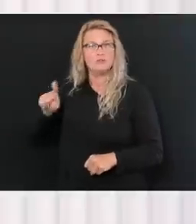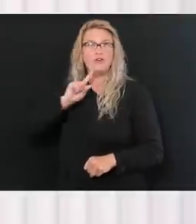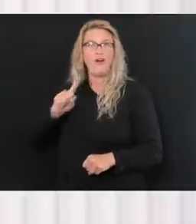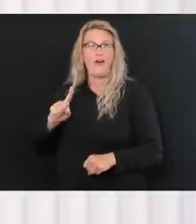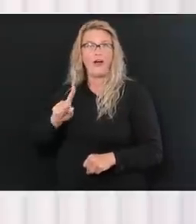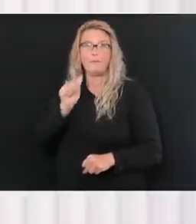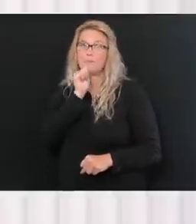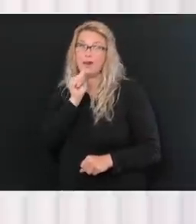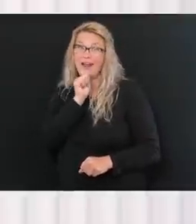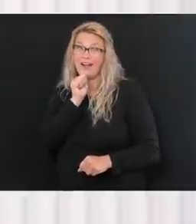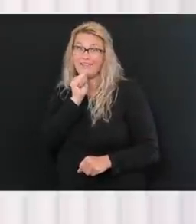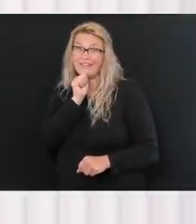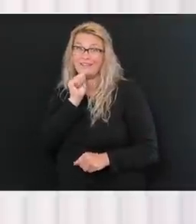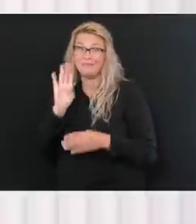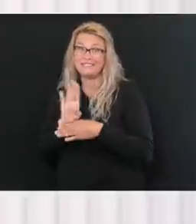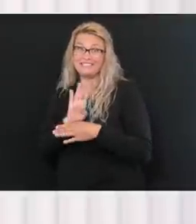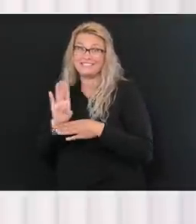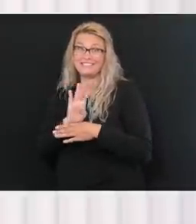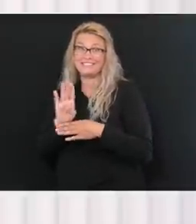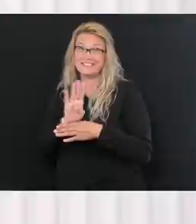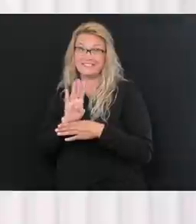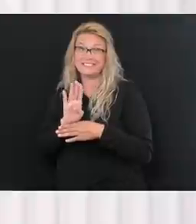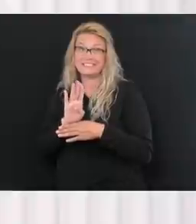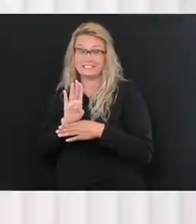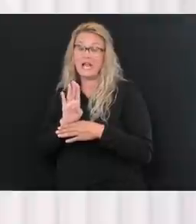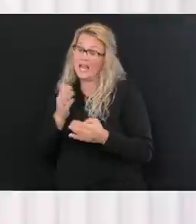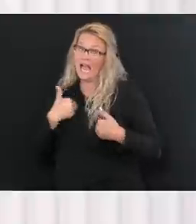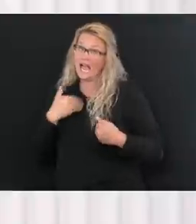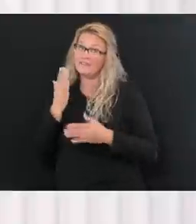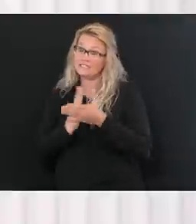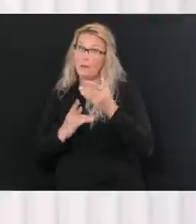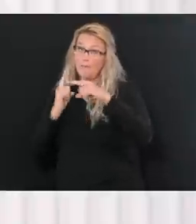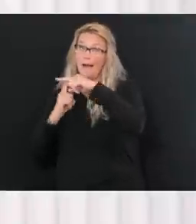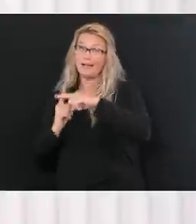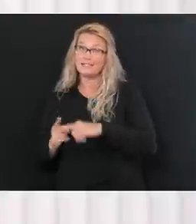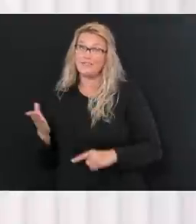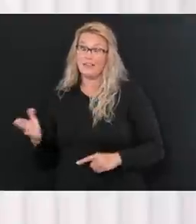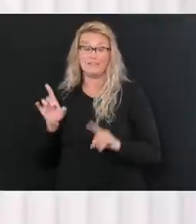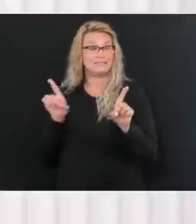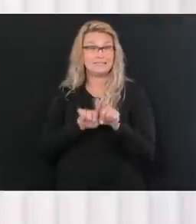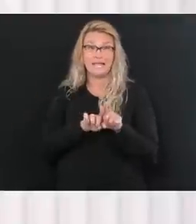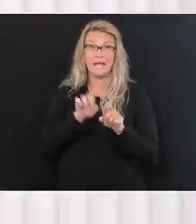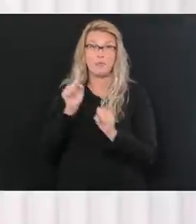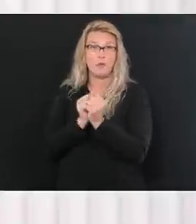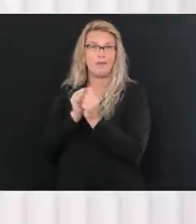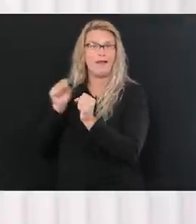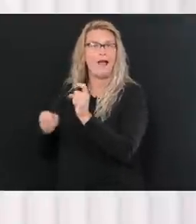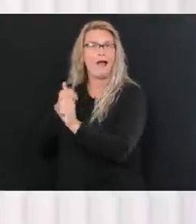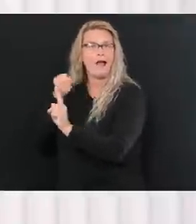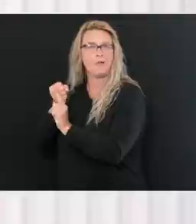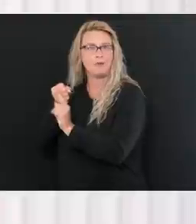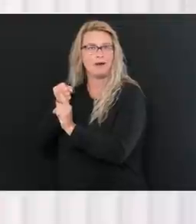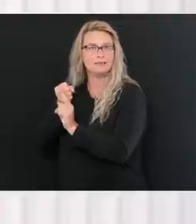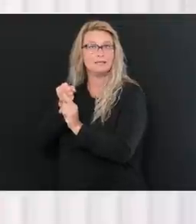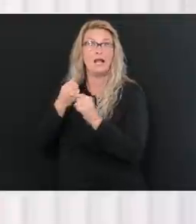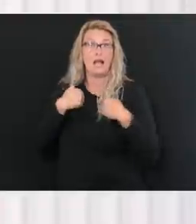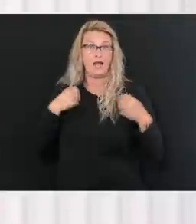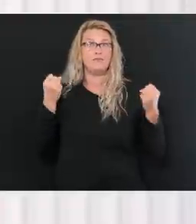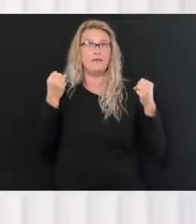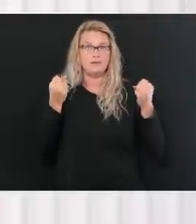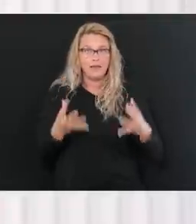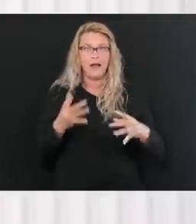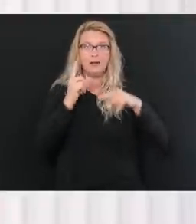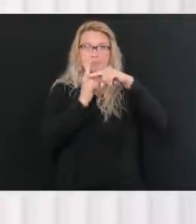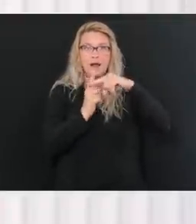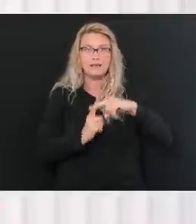Uh, there are positives there and it's the same situation with, with regard to outbreaks. We have a lot of positives in, in, in